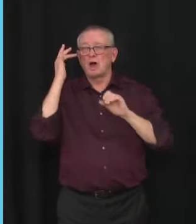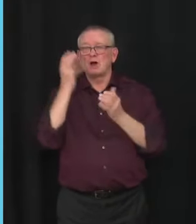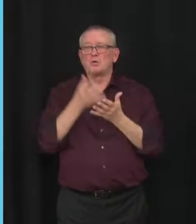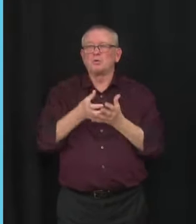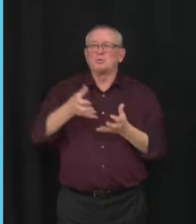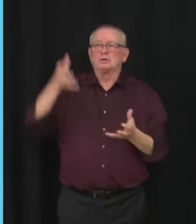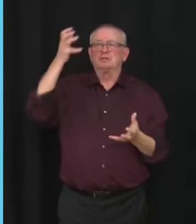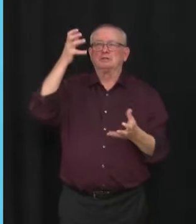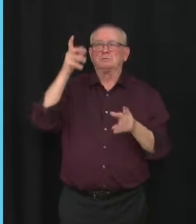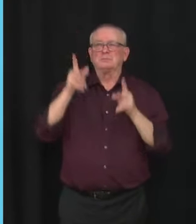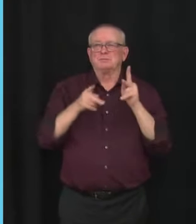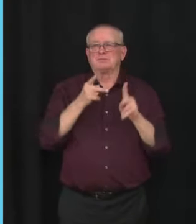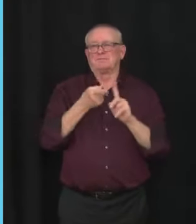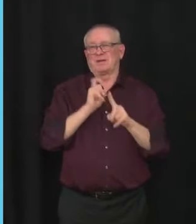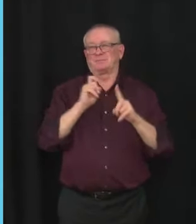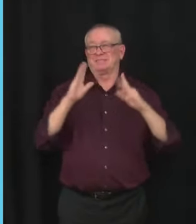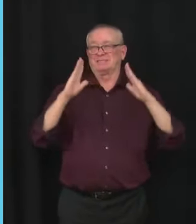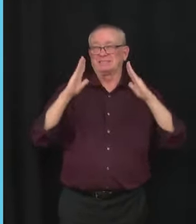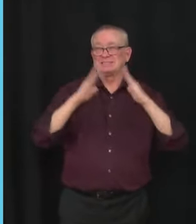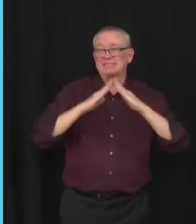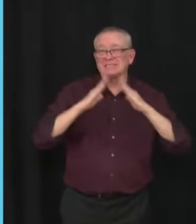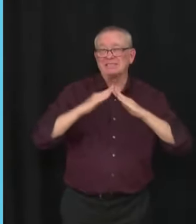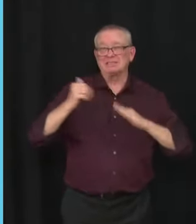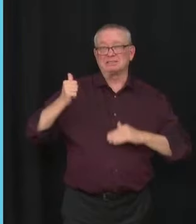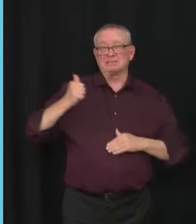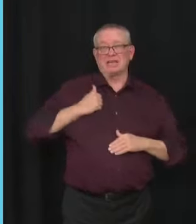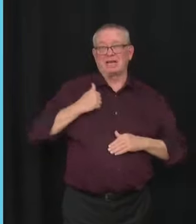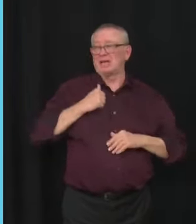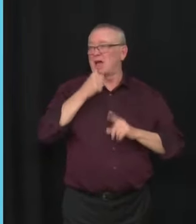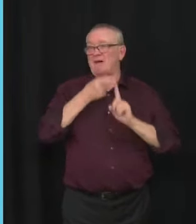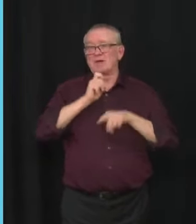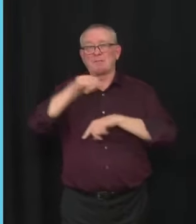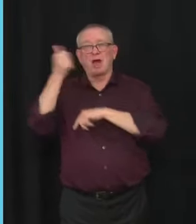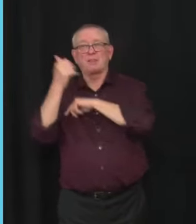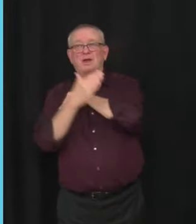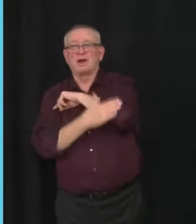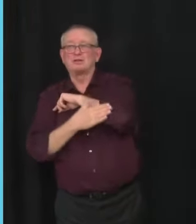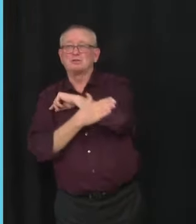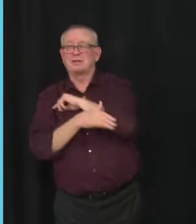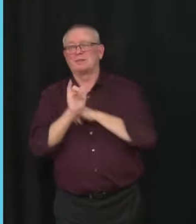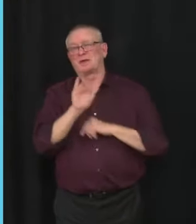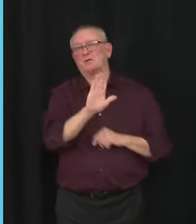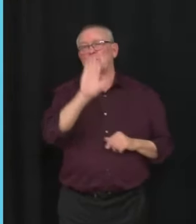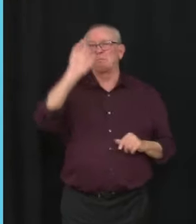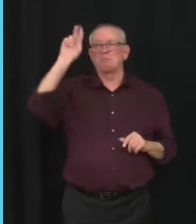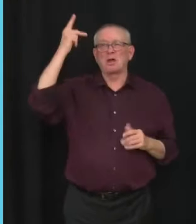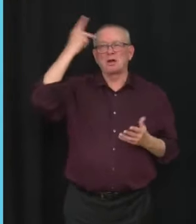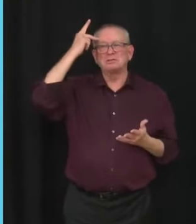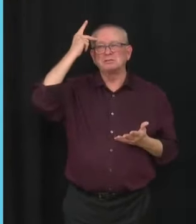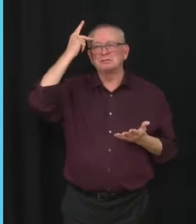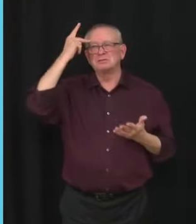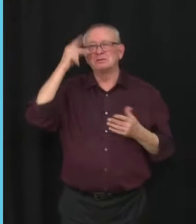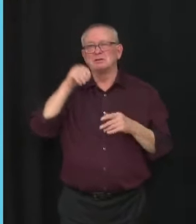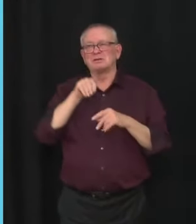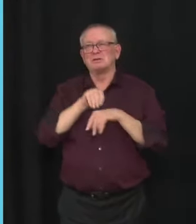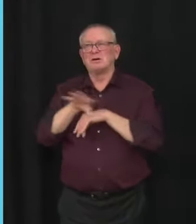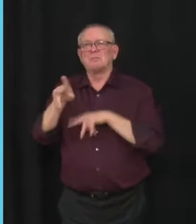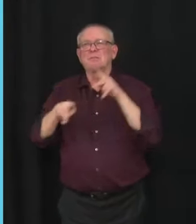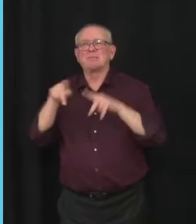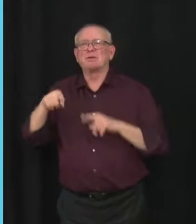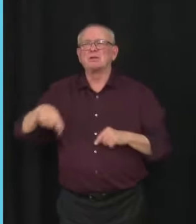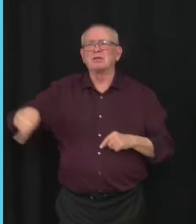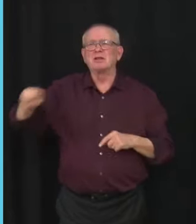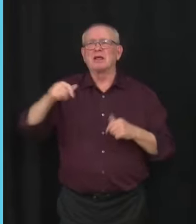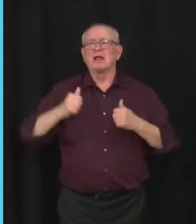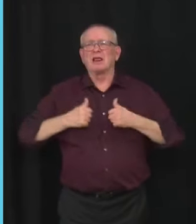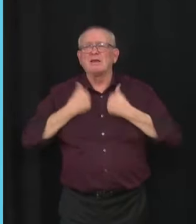inflicting their fashionable political opinions on often people living in poverty in First Nations